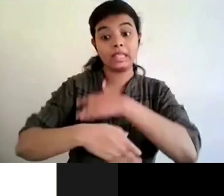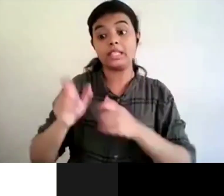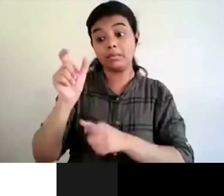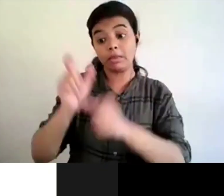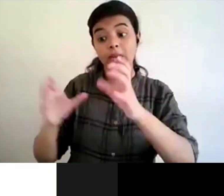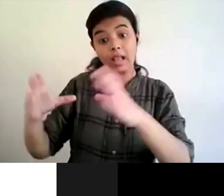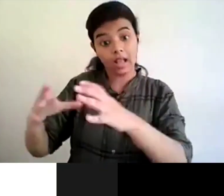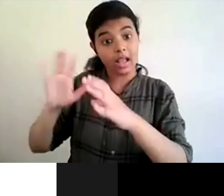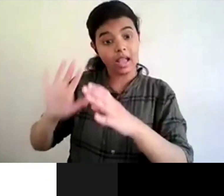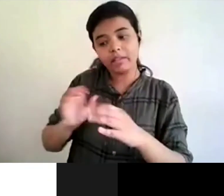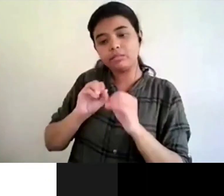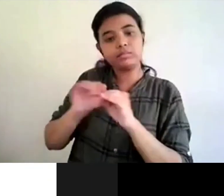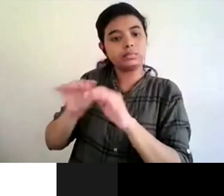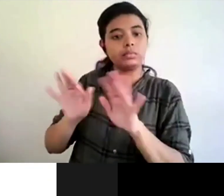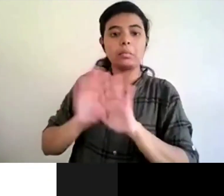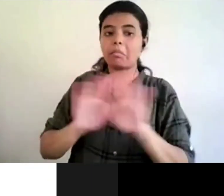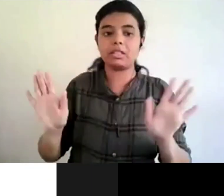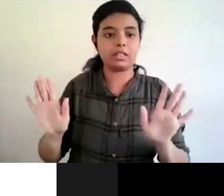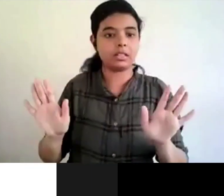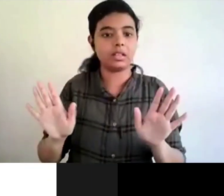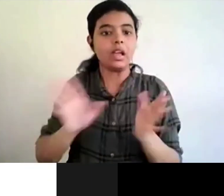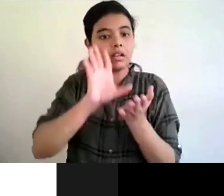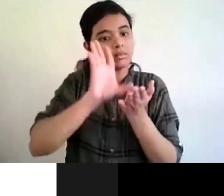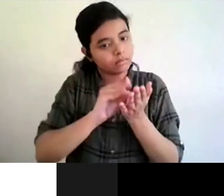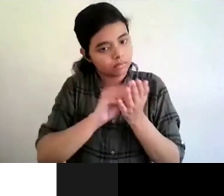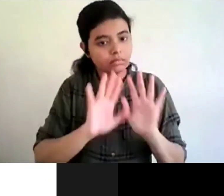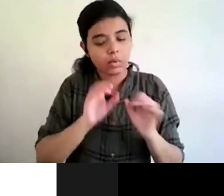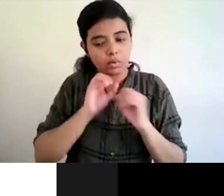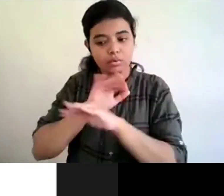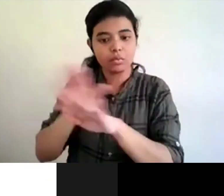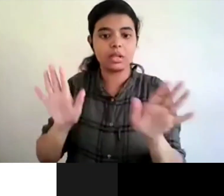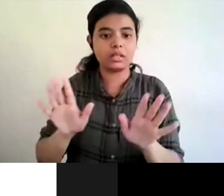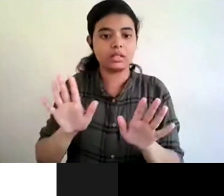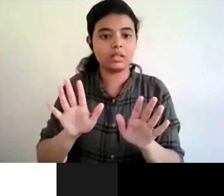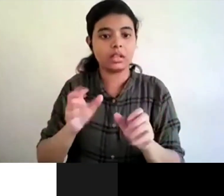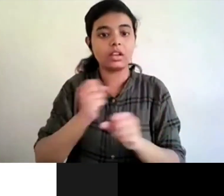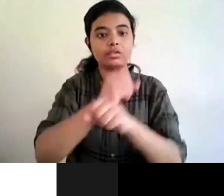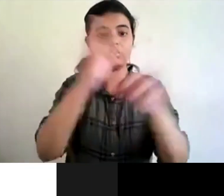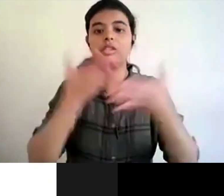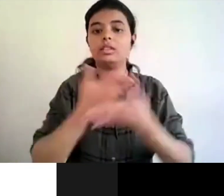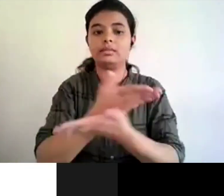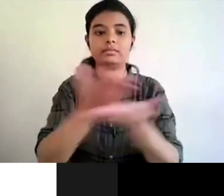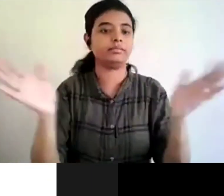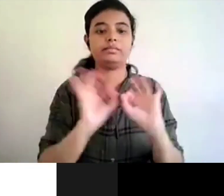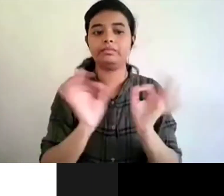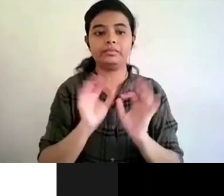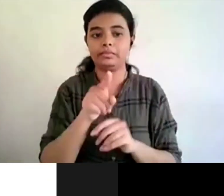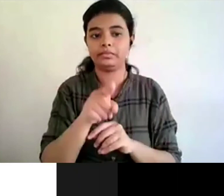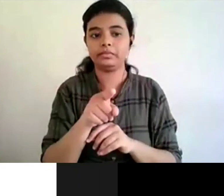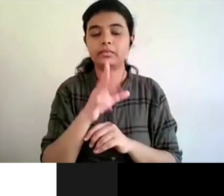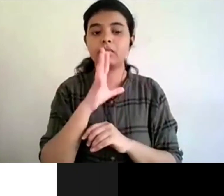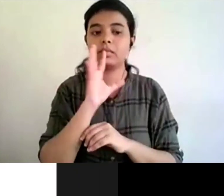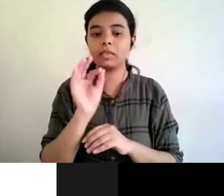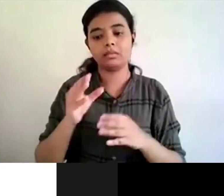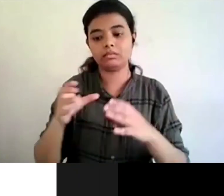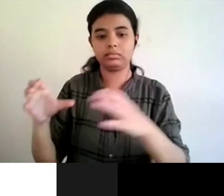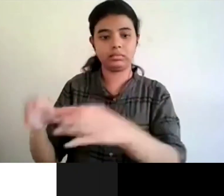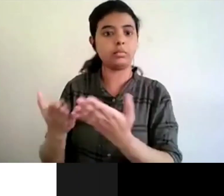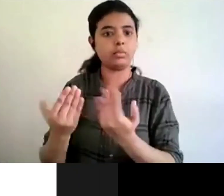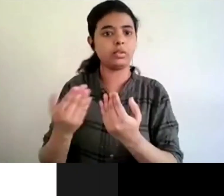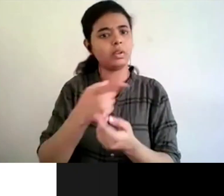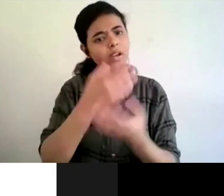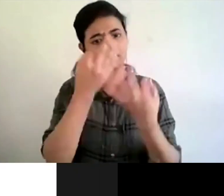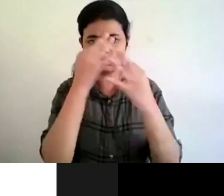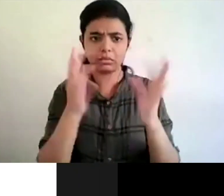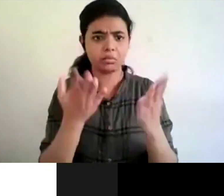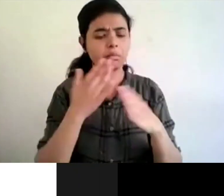for you but you can't distribute it further that's the only restriction but otherwise feel free i mean that you are completely